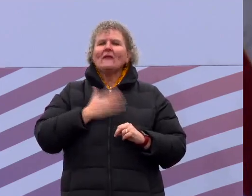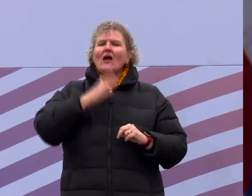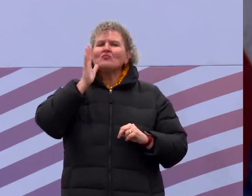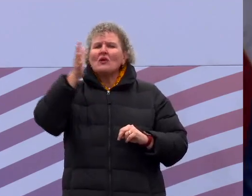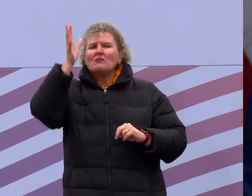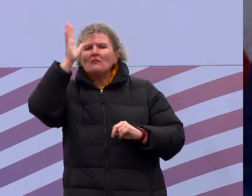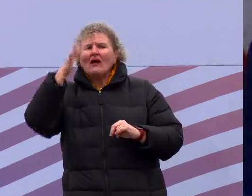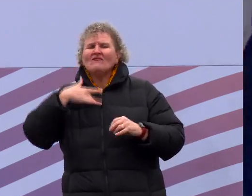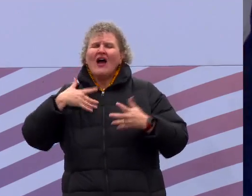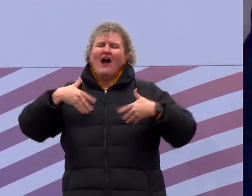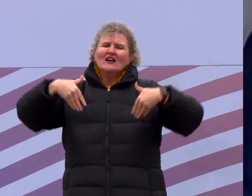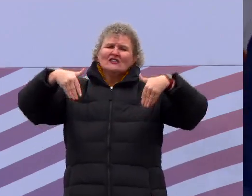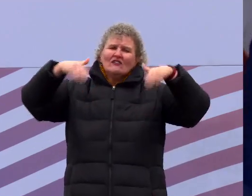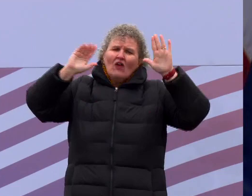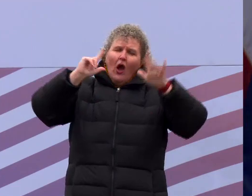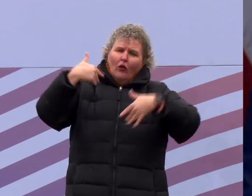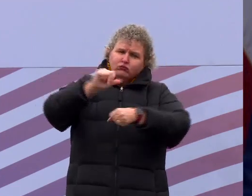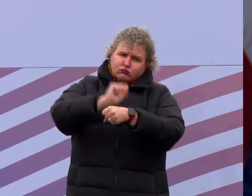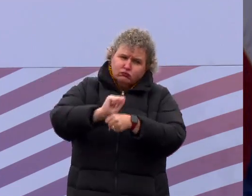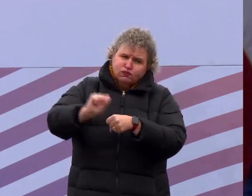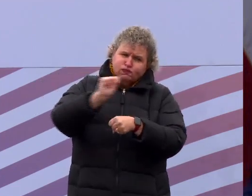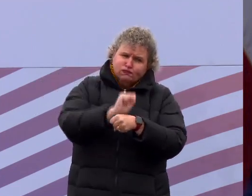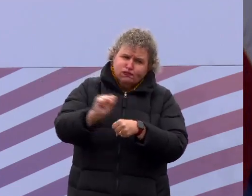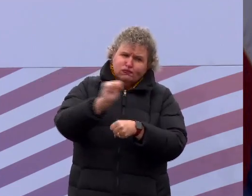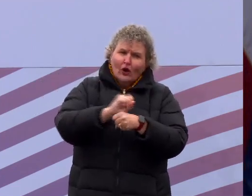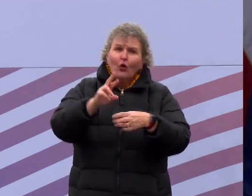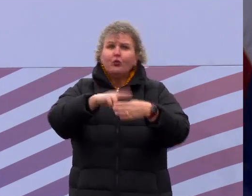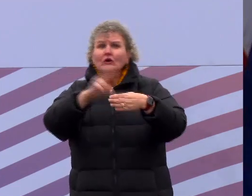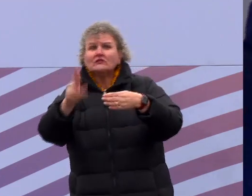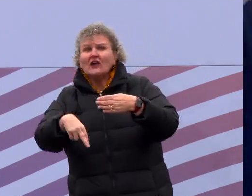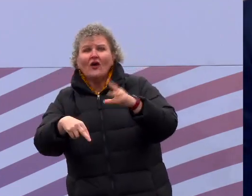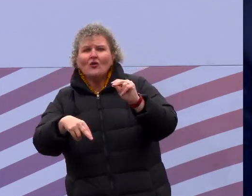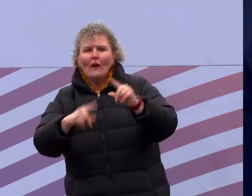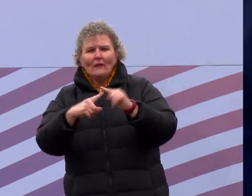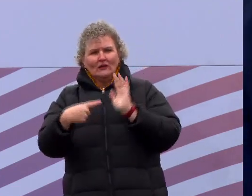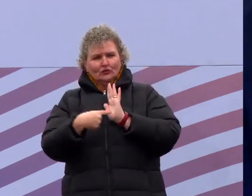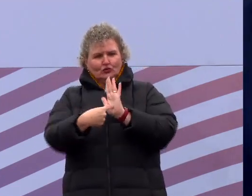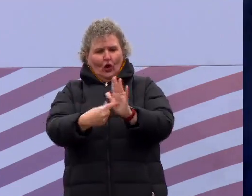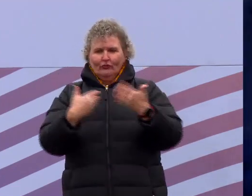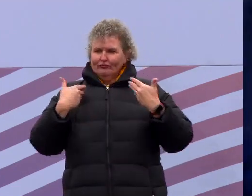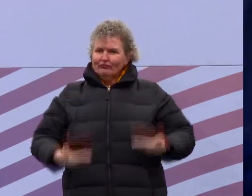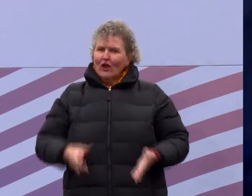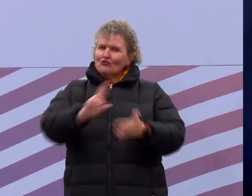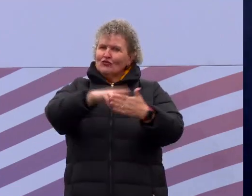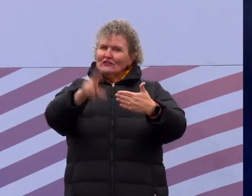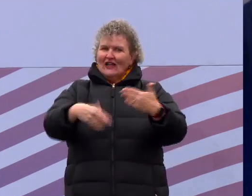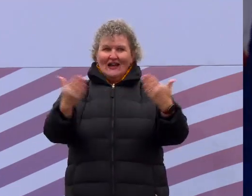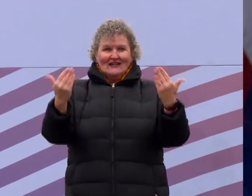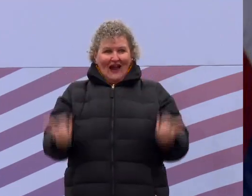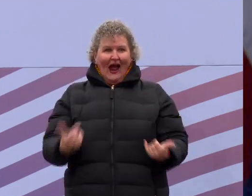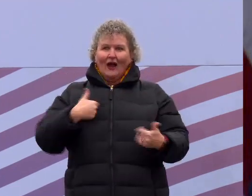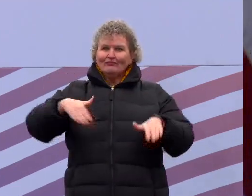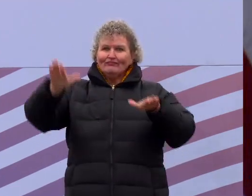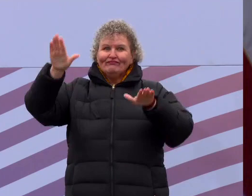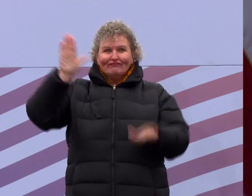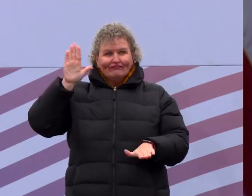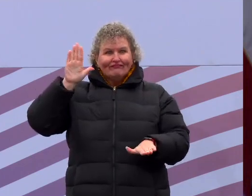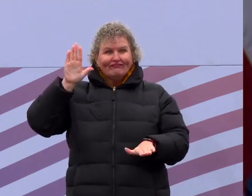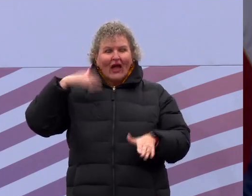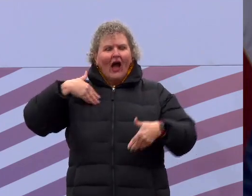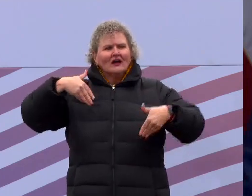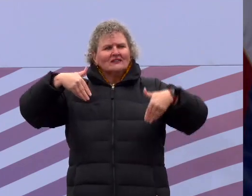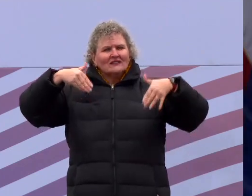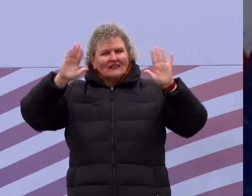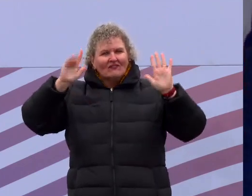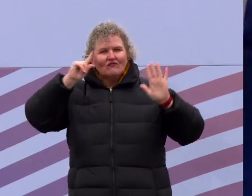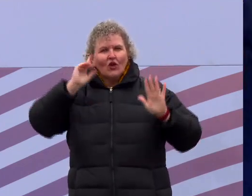in vain. It is in fact embodied in this very moment. It is their sacrifice and the sacrifice of countless others